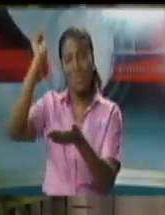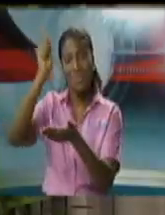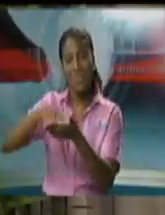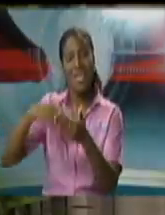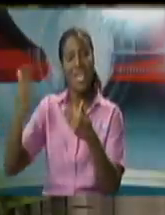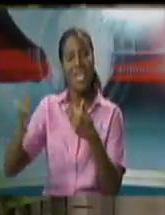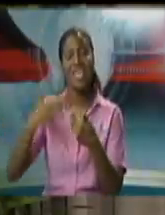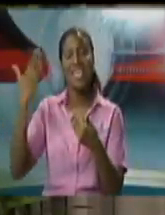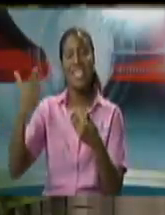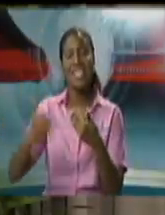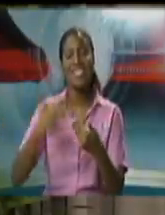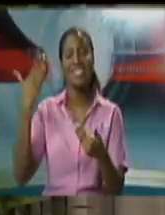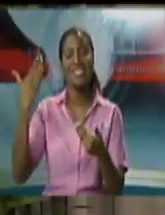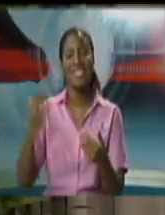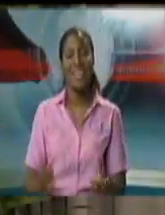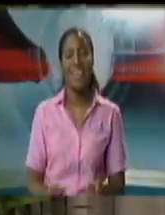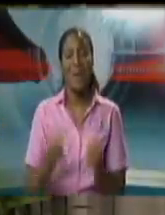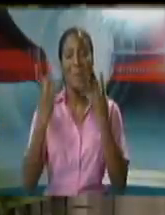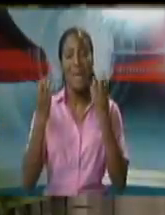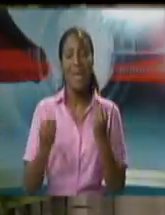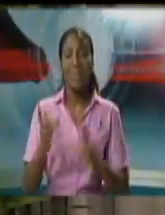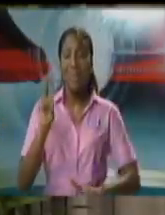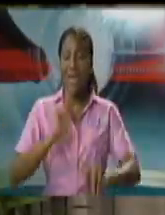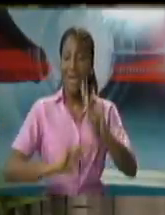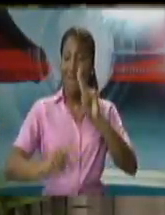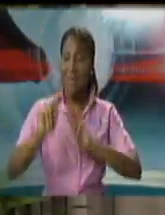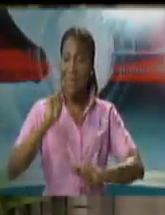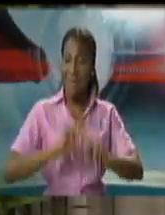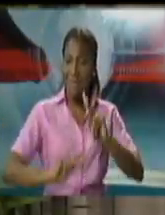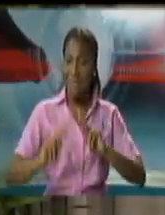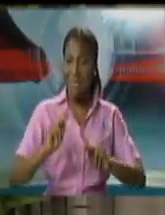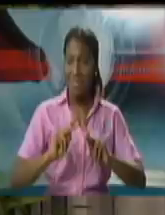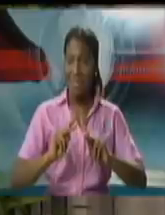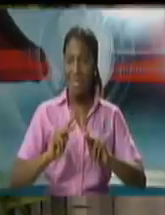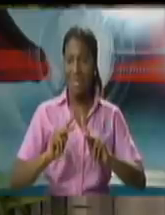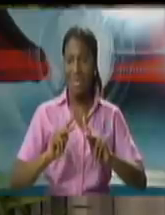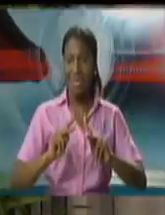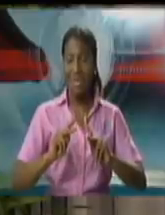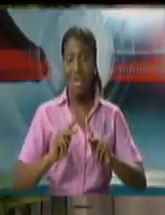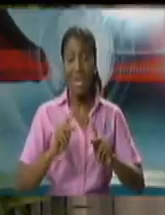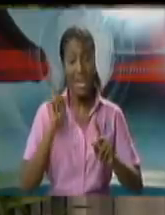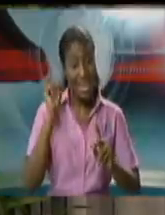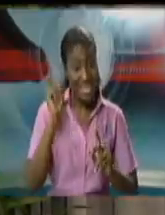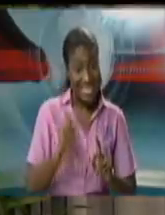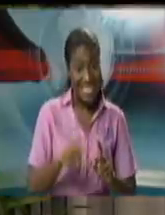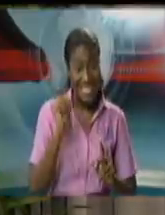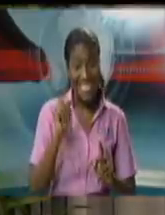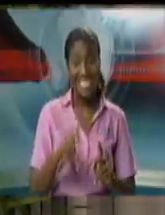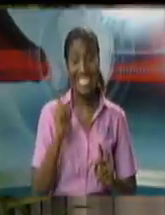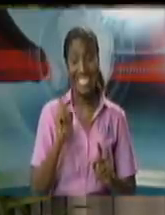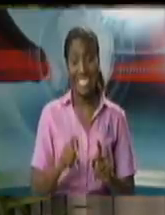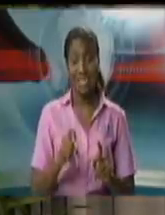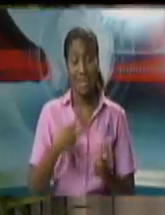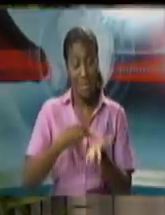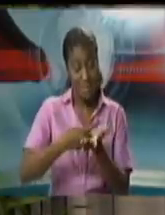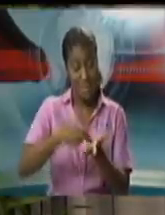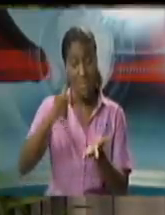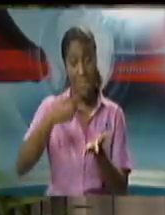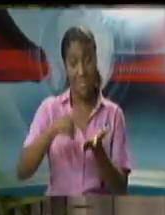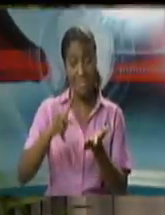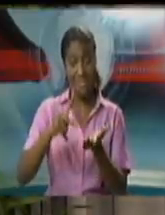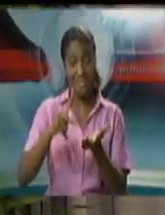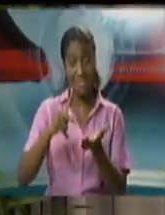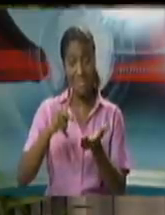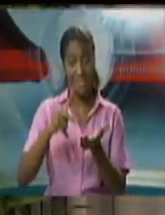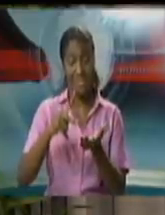have their sole existence underwritten or supported by maintenance from person's order to pay. In that